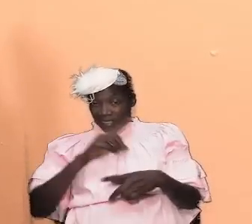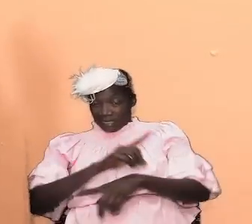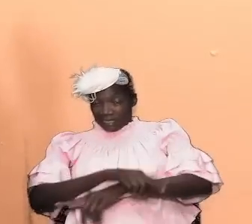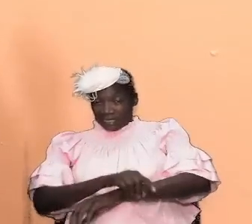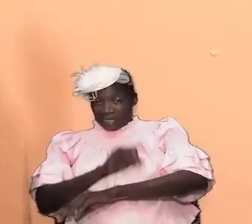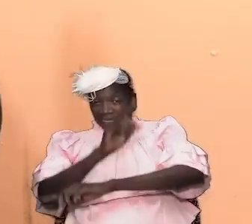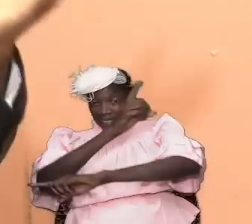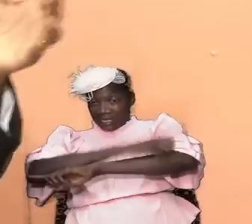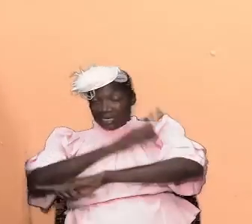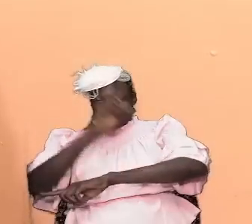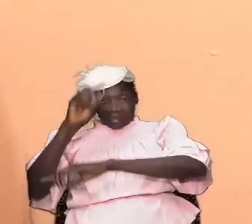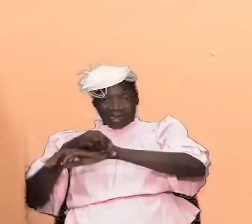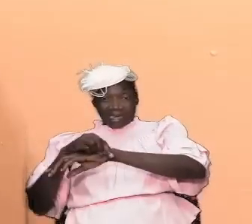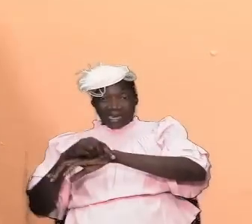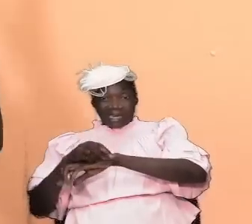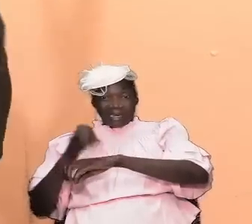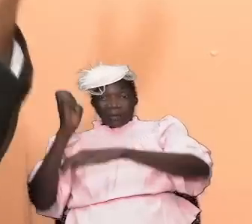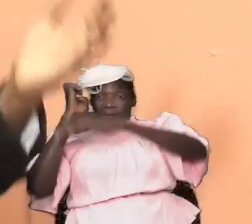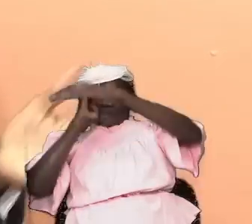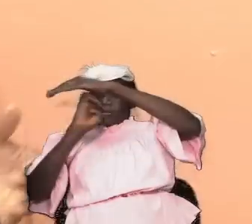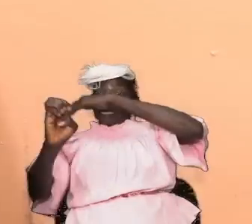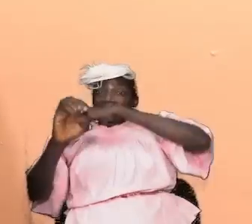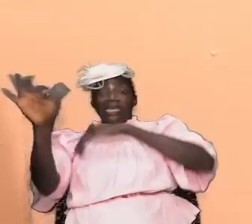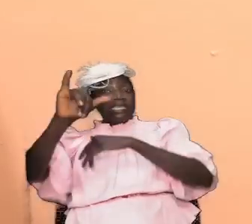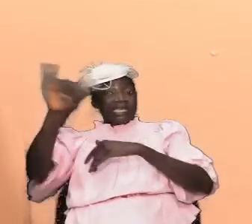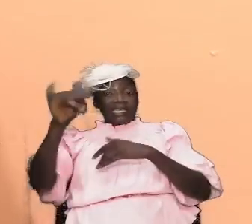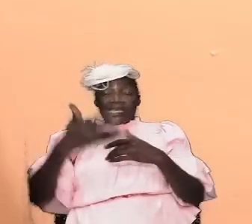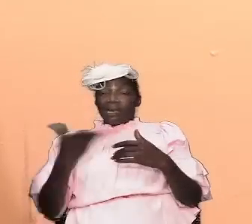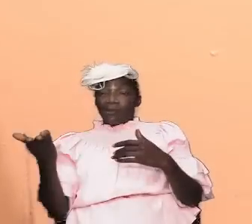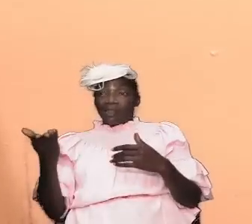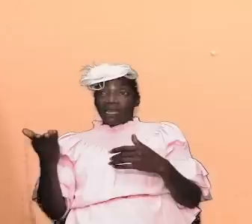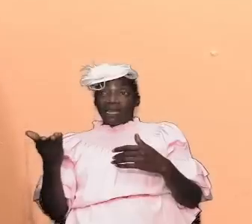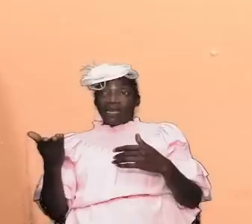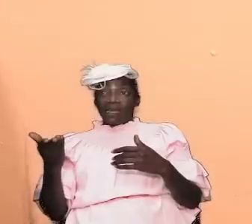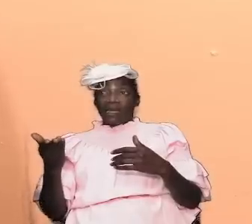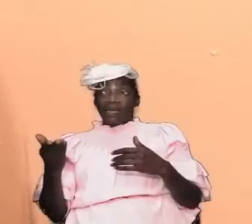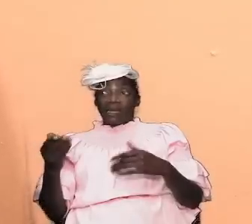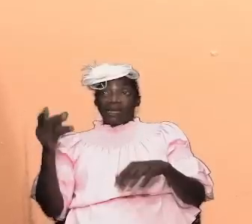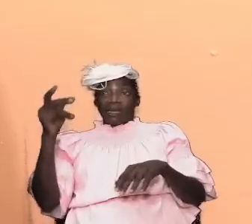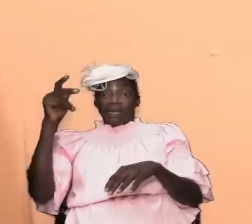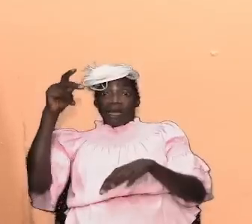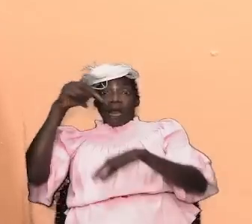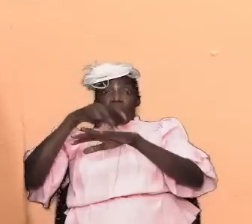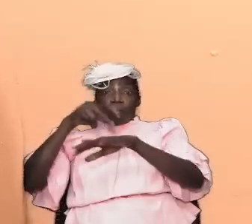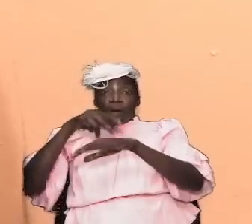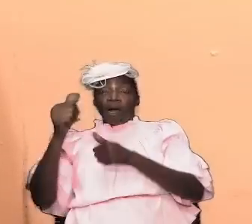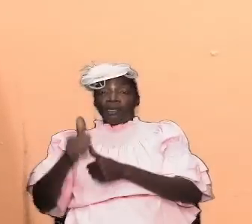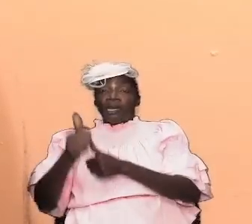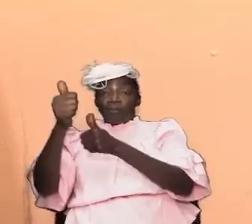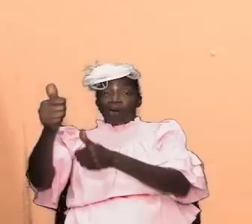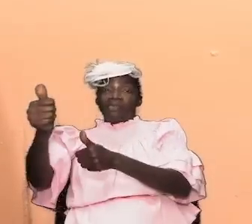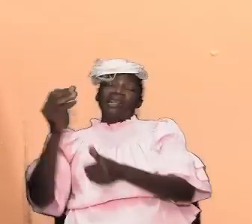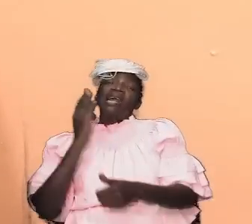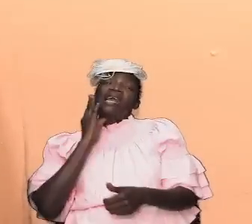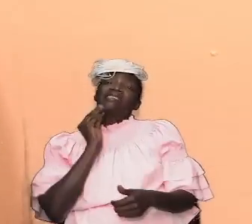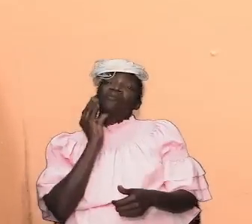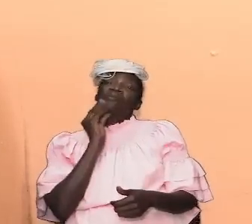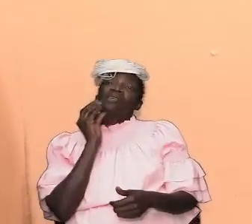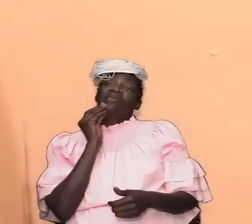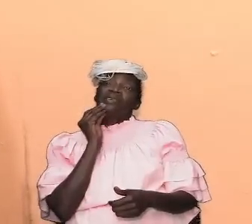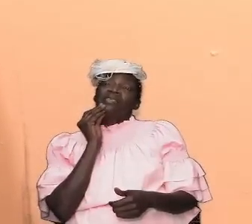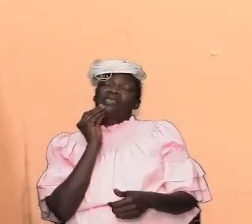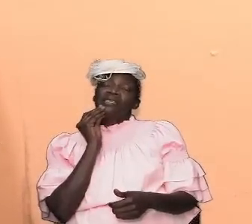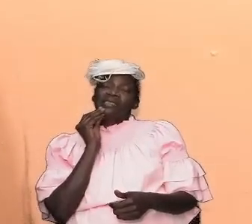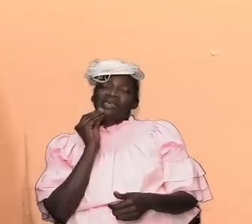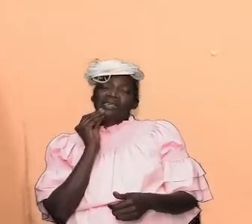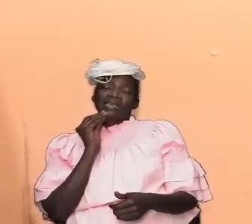it was elijah same thing happened paul the apostle after he had his experience and he was knocked off